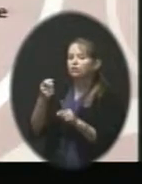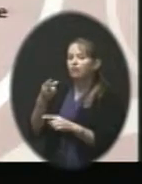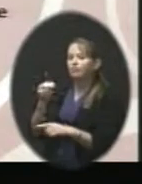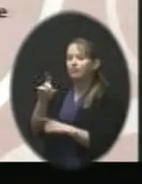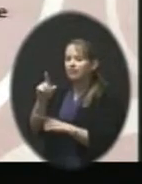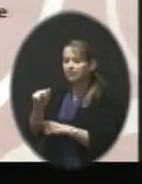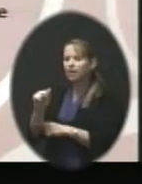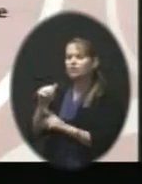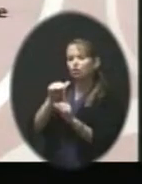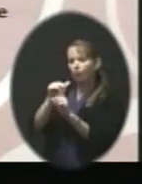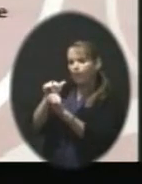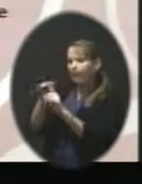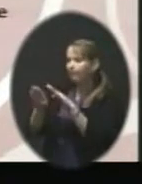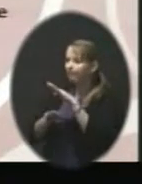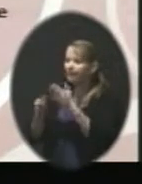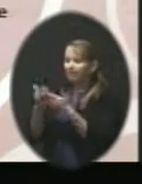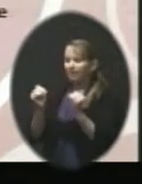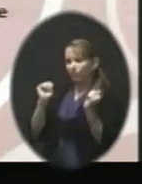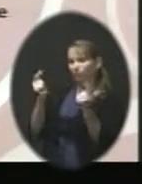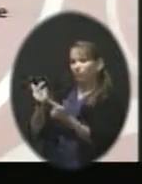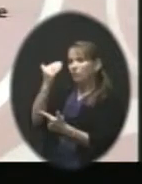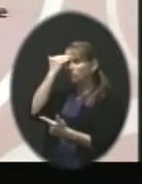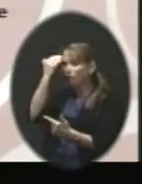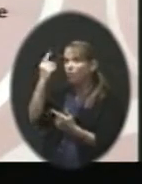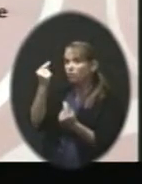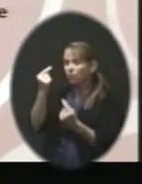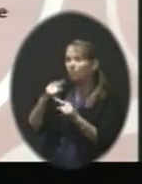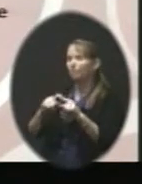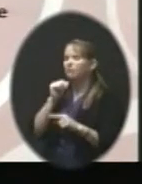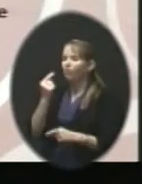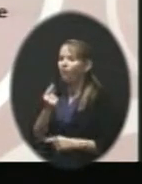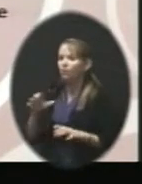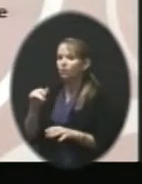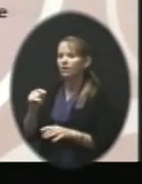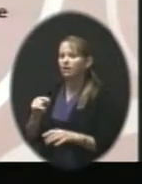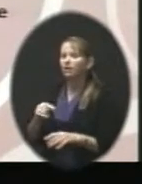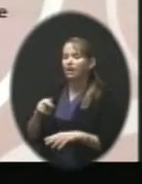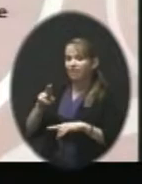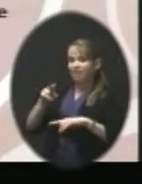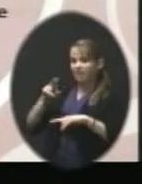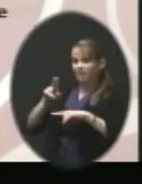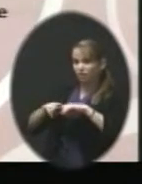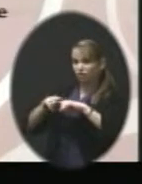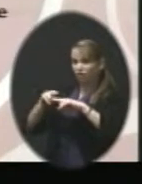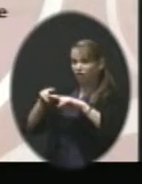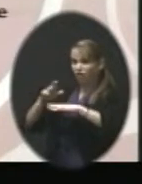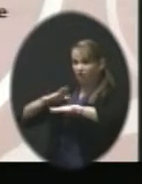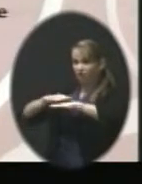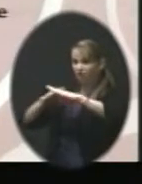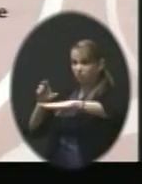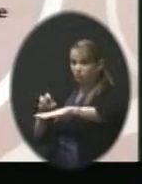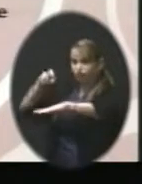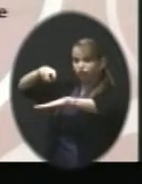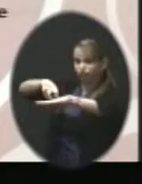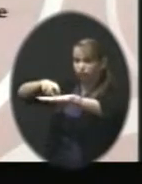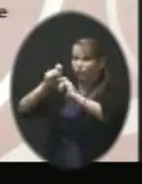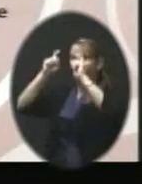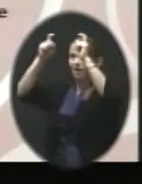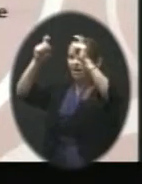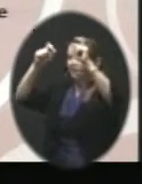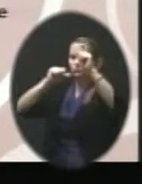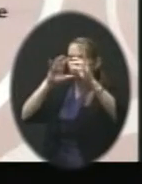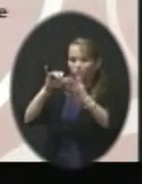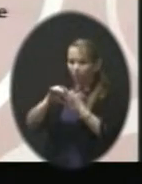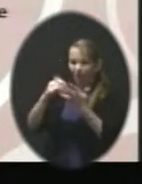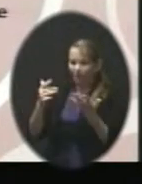that we all know but don't always practice. Don't put the chair on the table to hang something. Call maintenance to have them hang something. So those constant reminders and